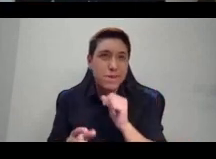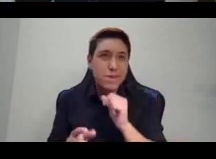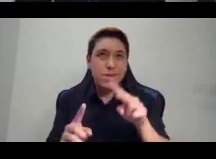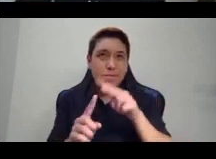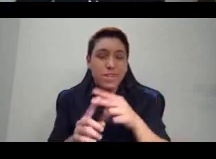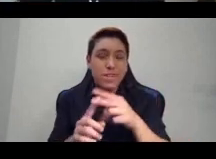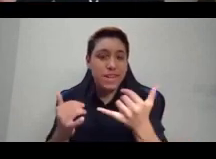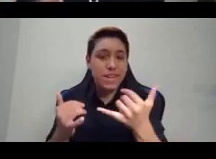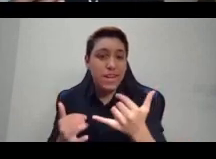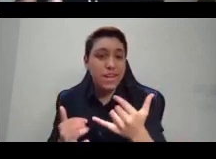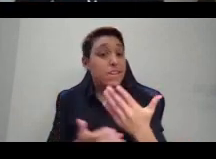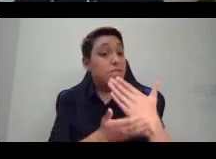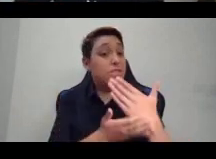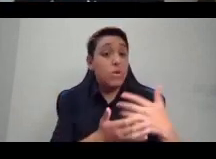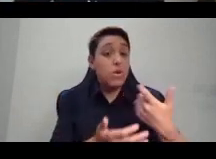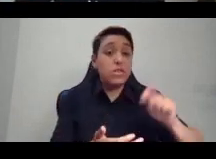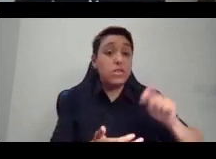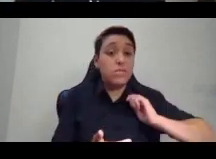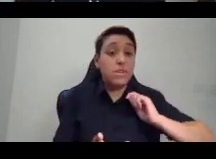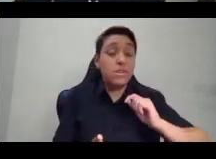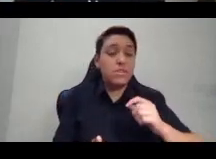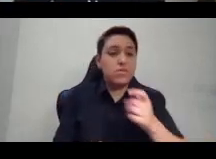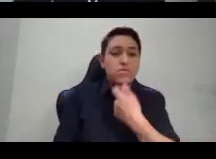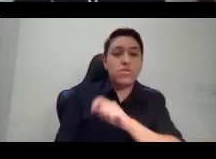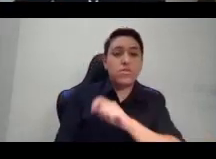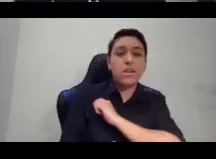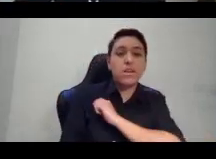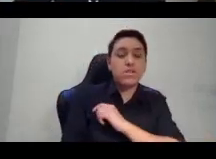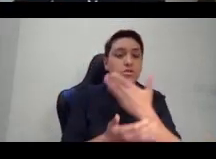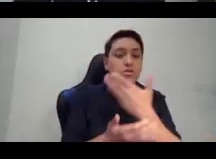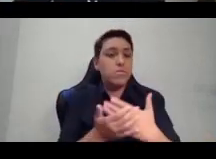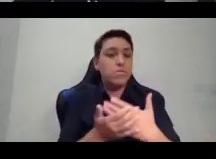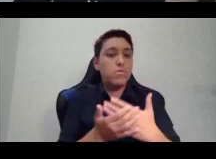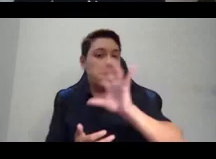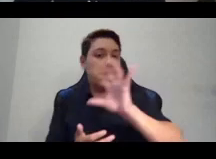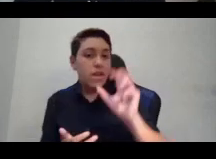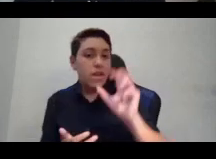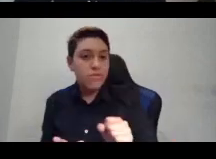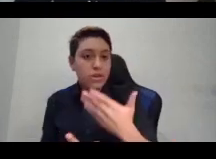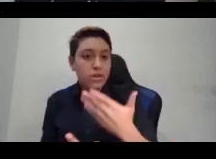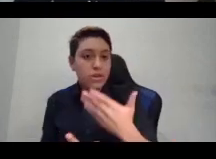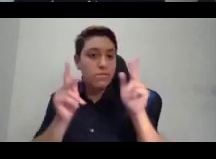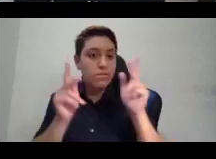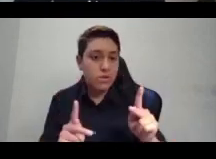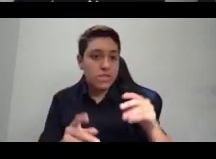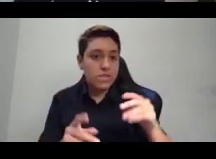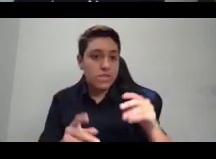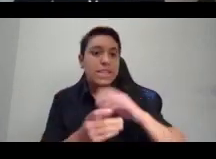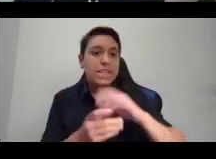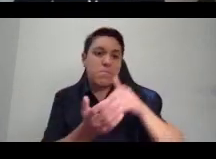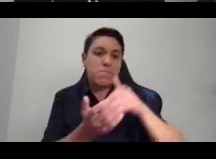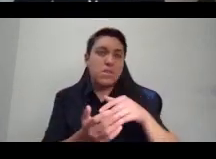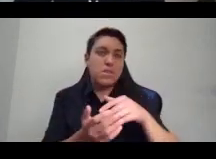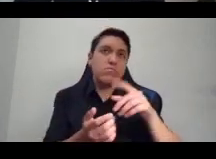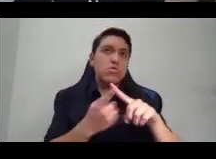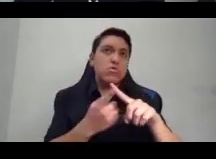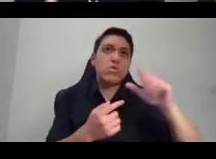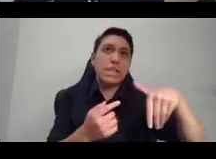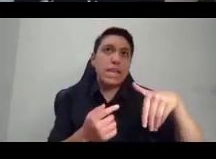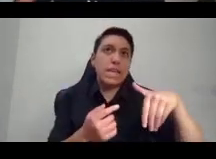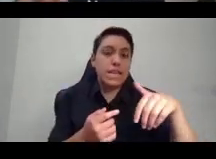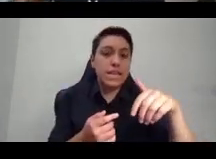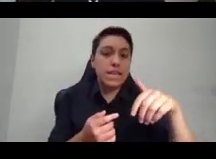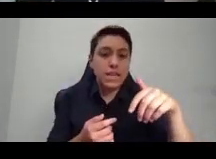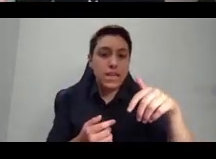part African, or part Moorish person in the mid to late 1500s who lived as